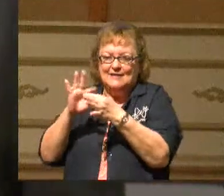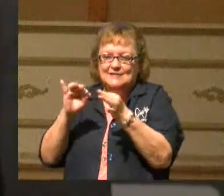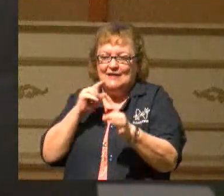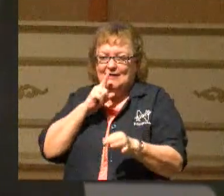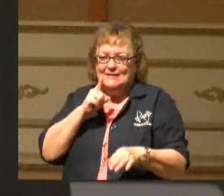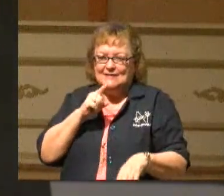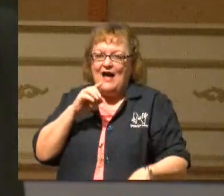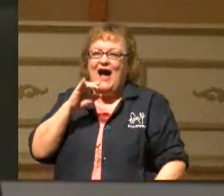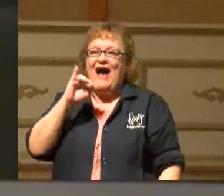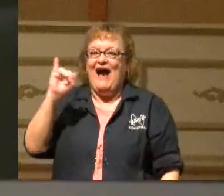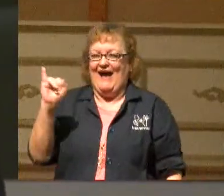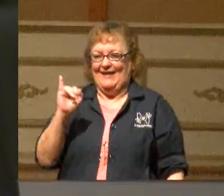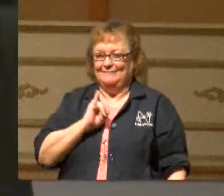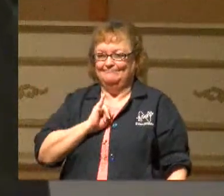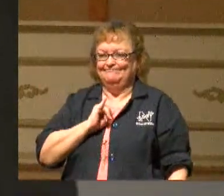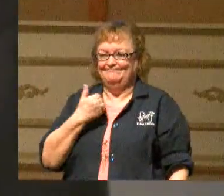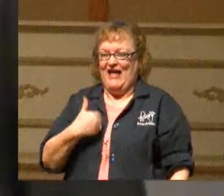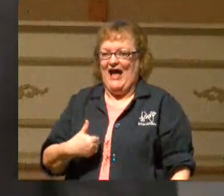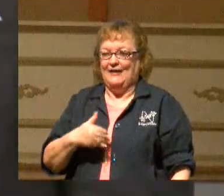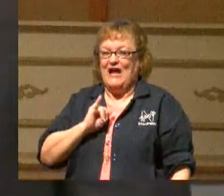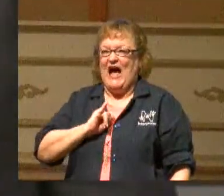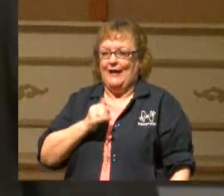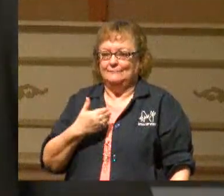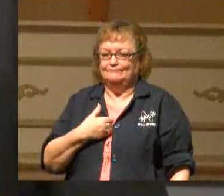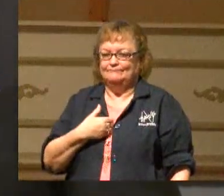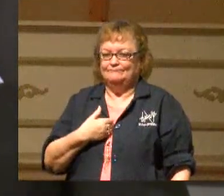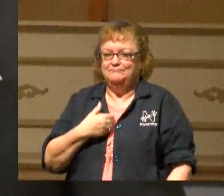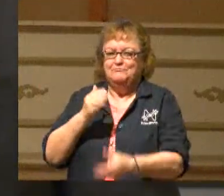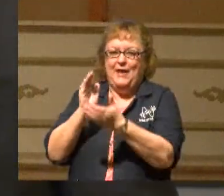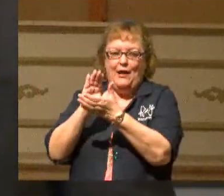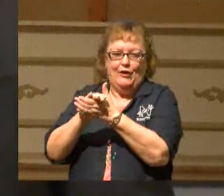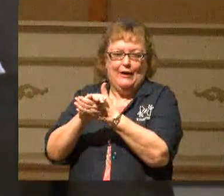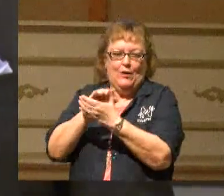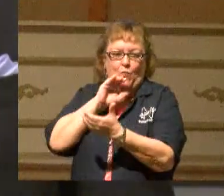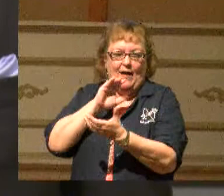He gave himself away. I have married a wife.